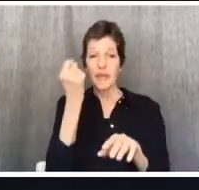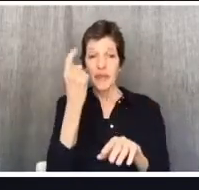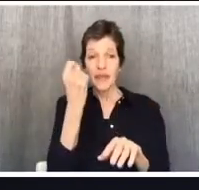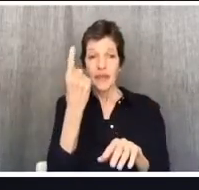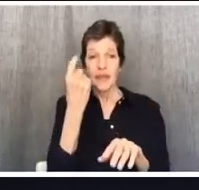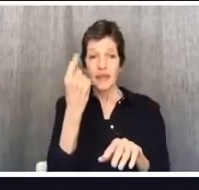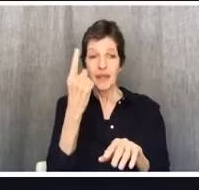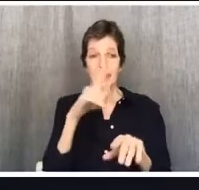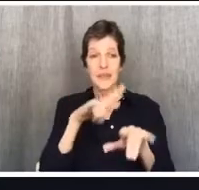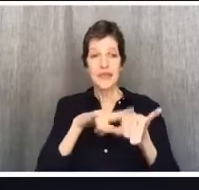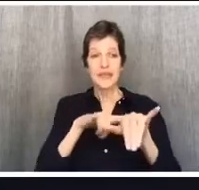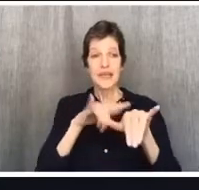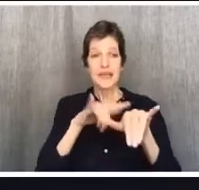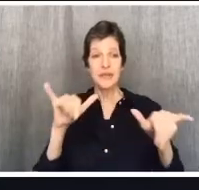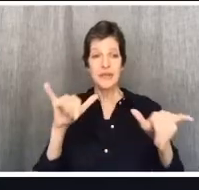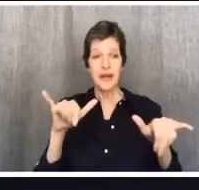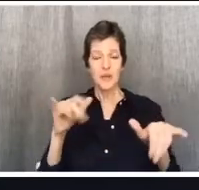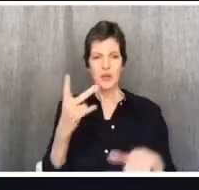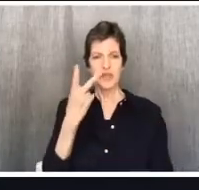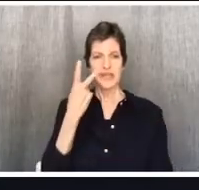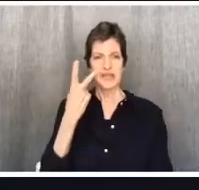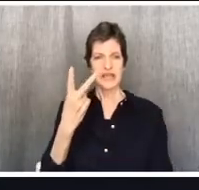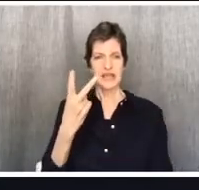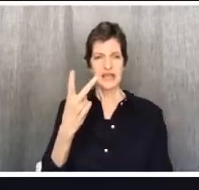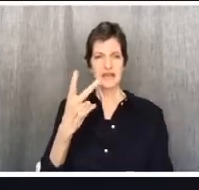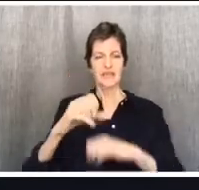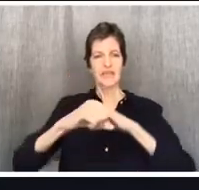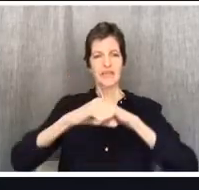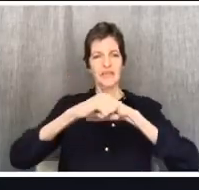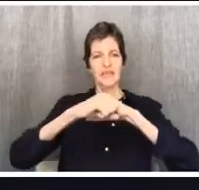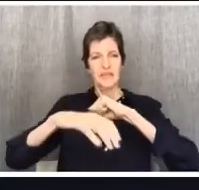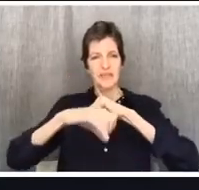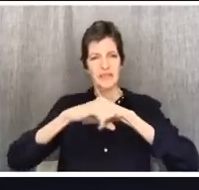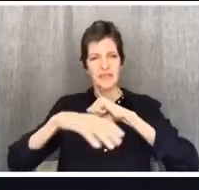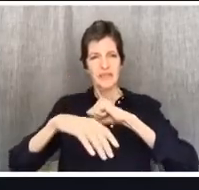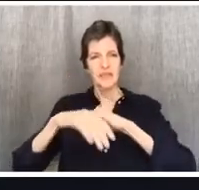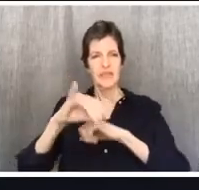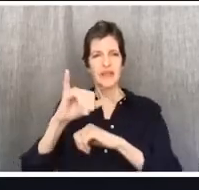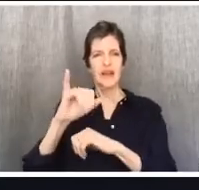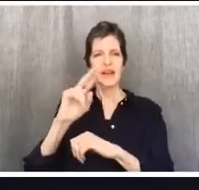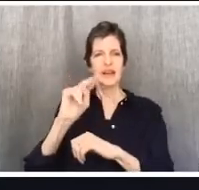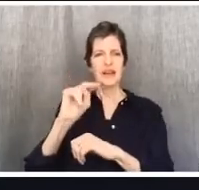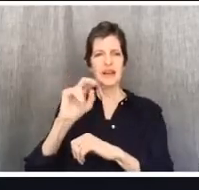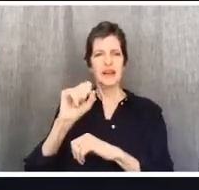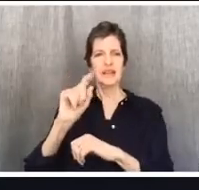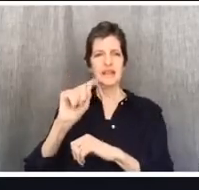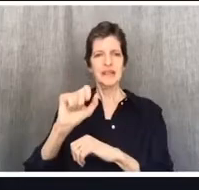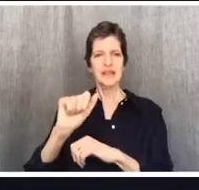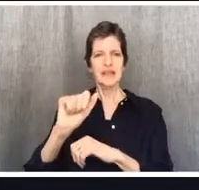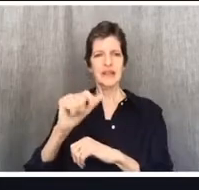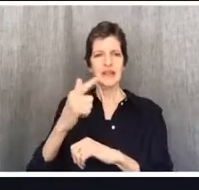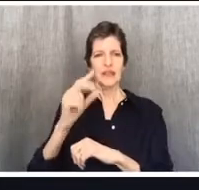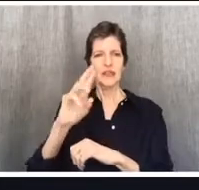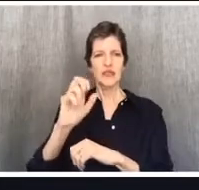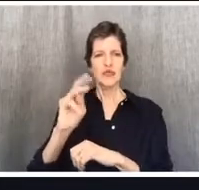posts on social media has been pressurizing. I go on Facebook and I read some